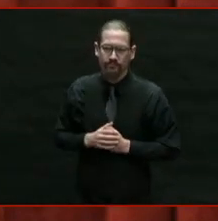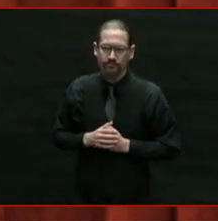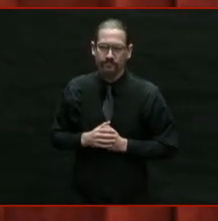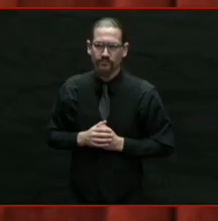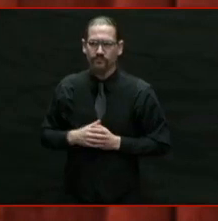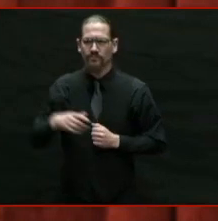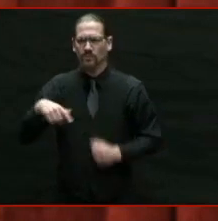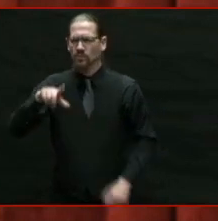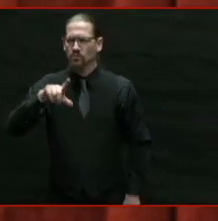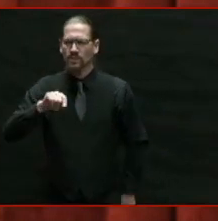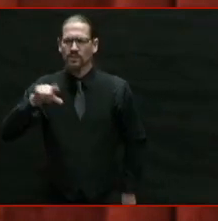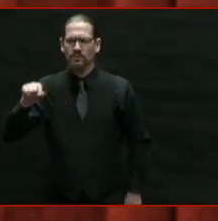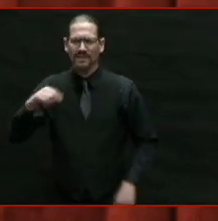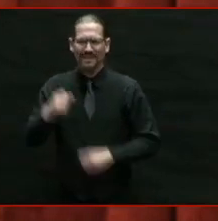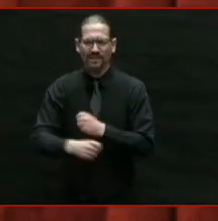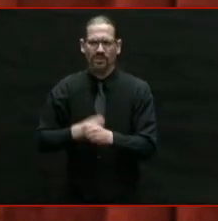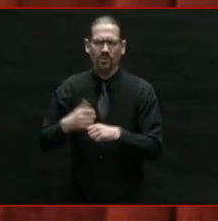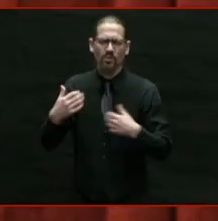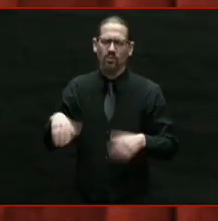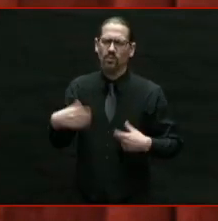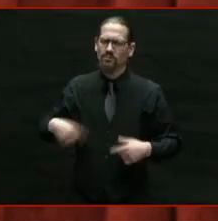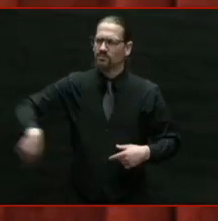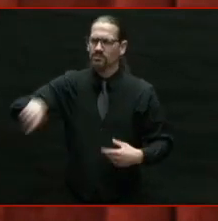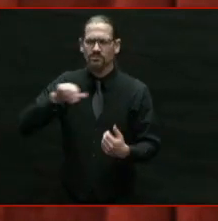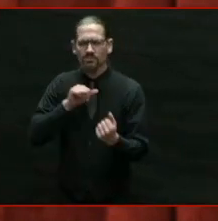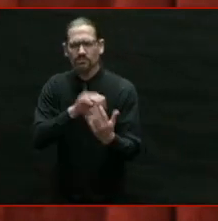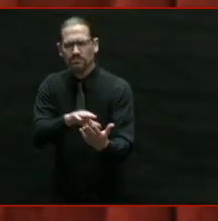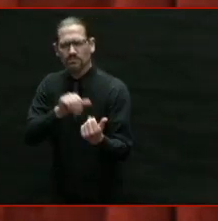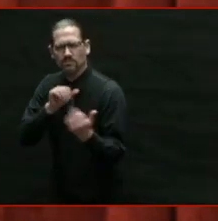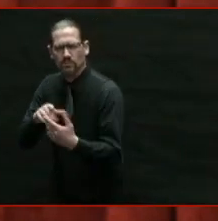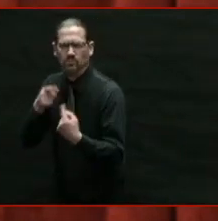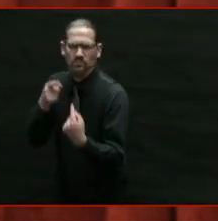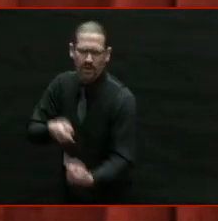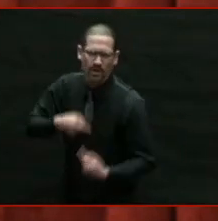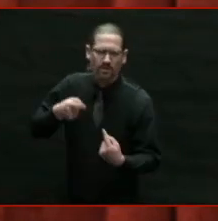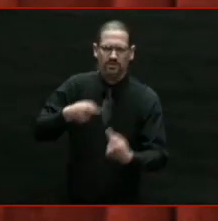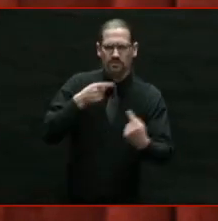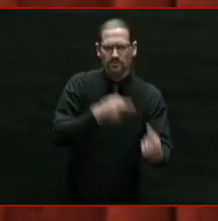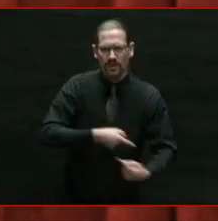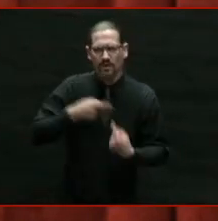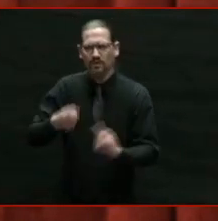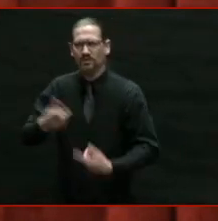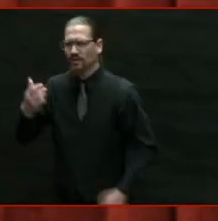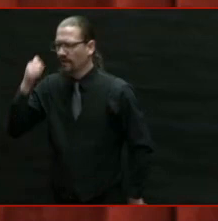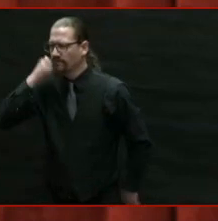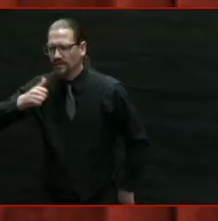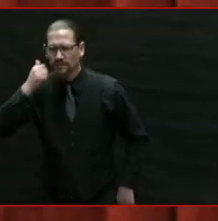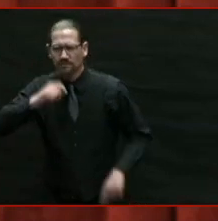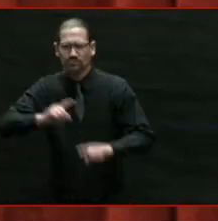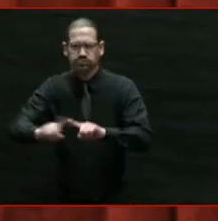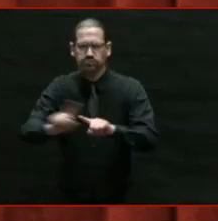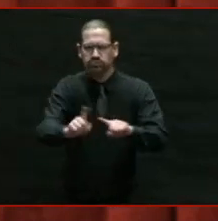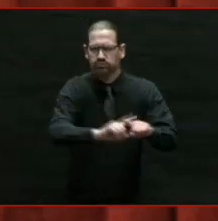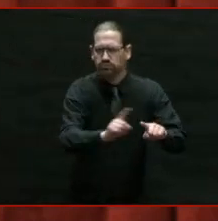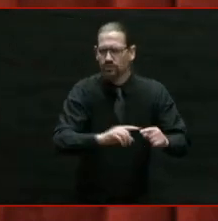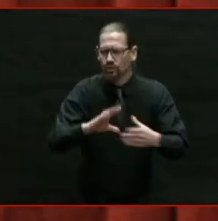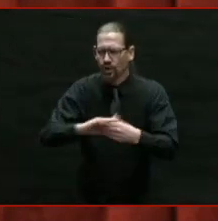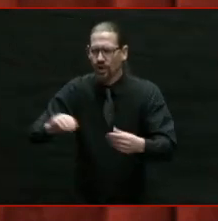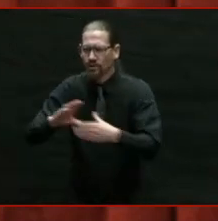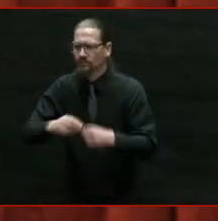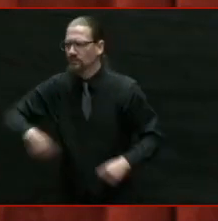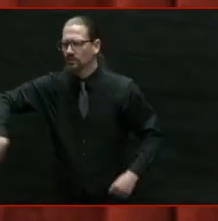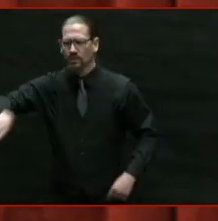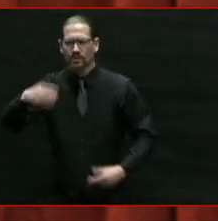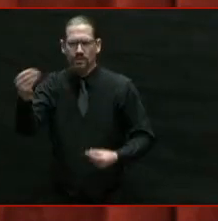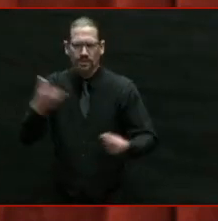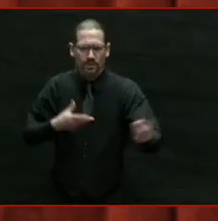Every day, it seemed, that I heard from Rhode Islanders who were living the struggle. Healthcare